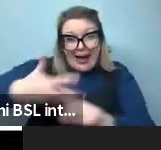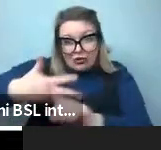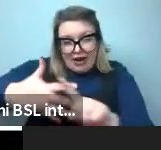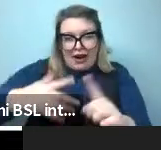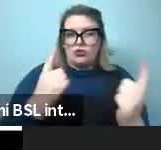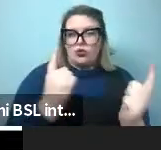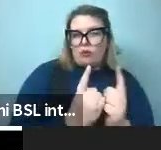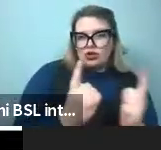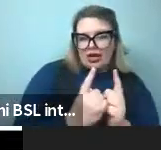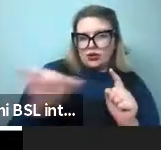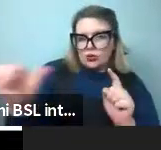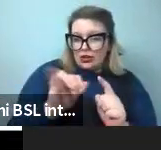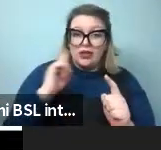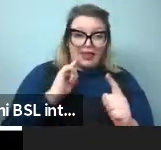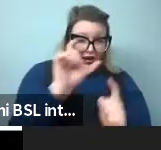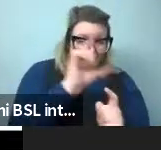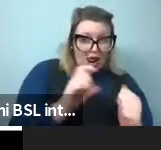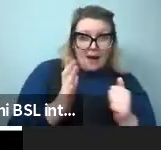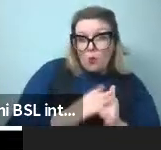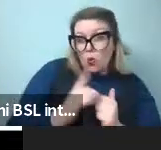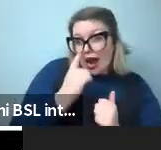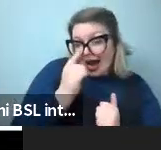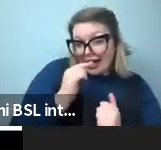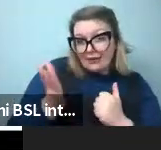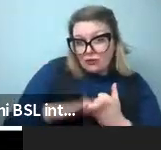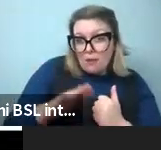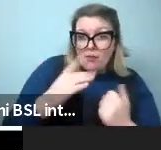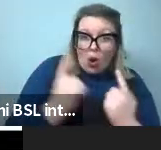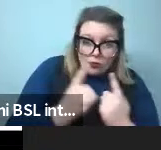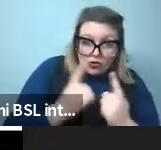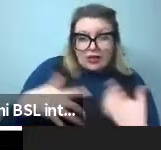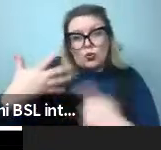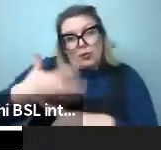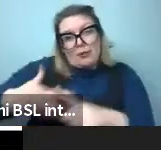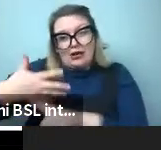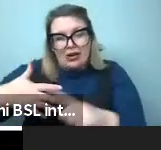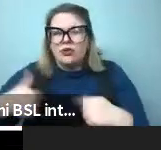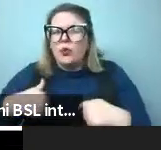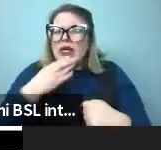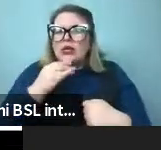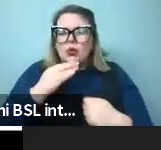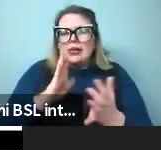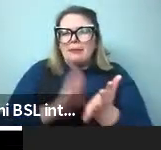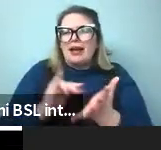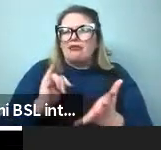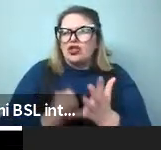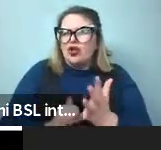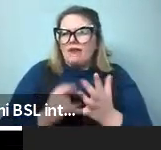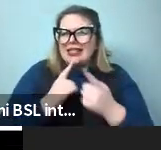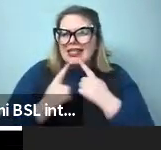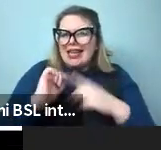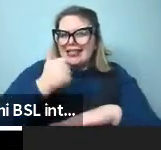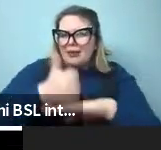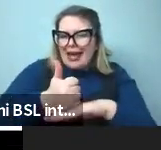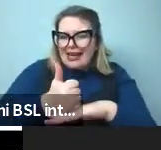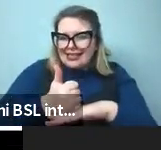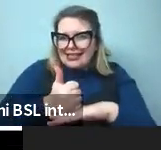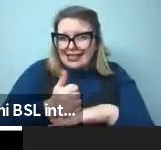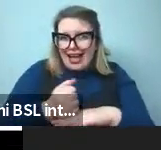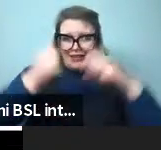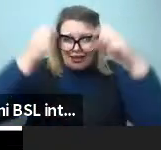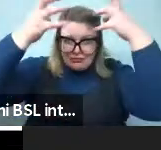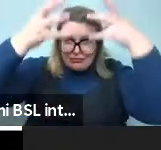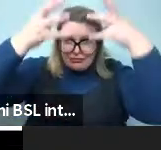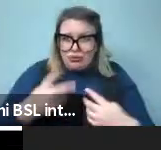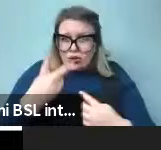in a Microsoft research database, which is open access, each which is hand coded, which someone else coded. We have nothing to do with that.